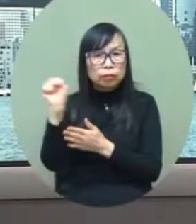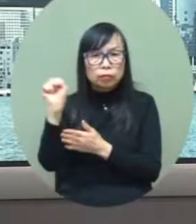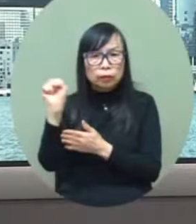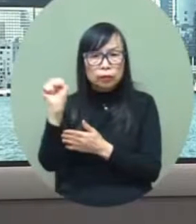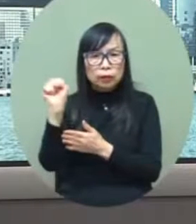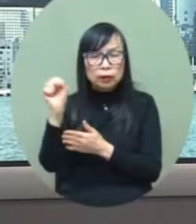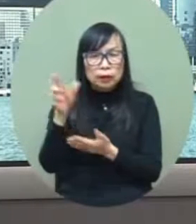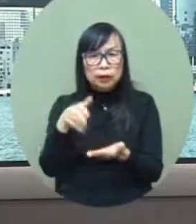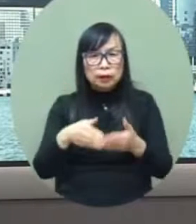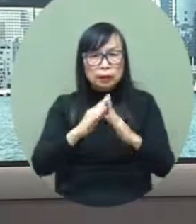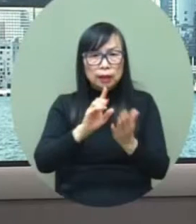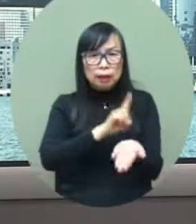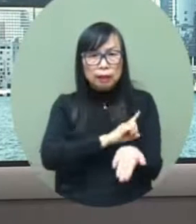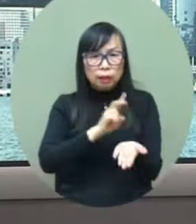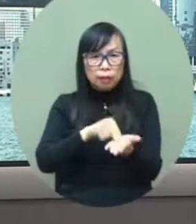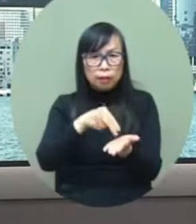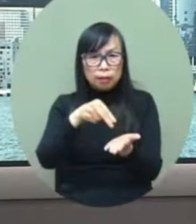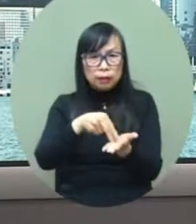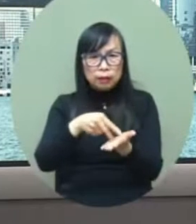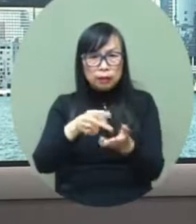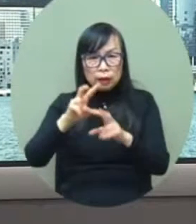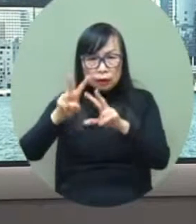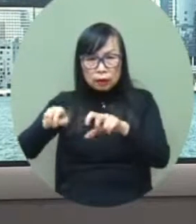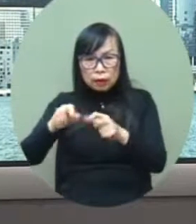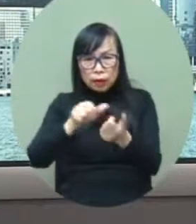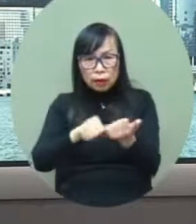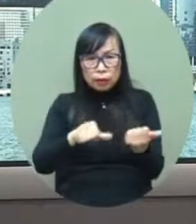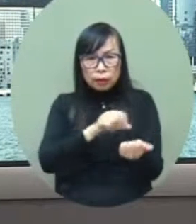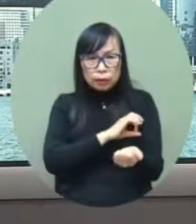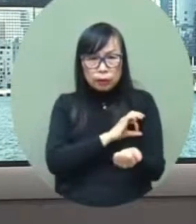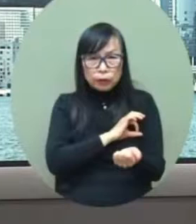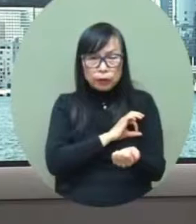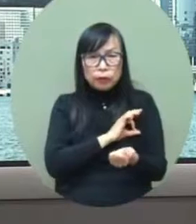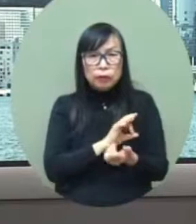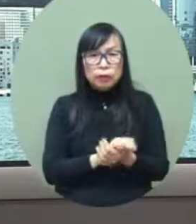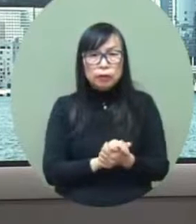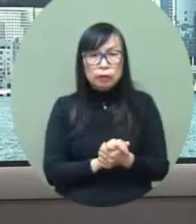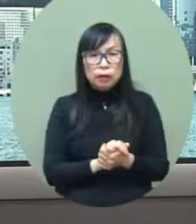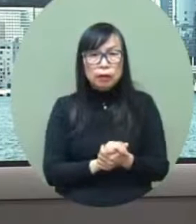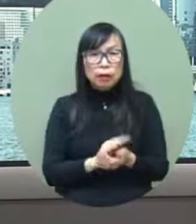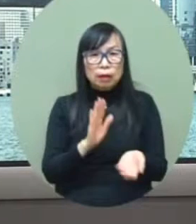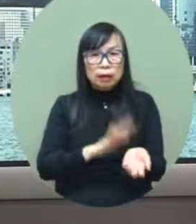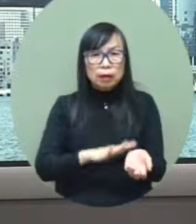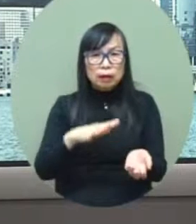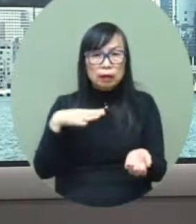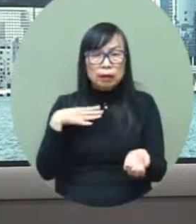as i said i disagree with the idea of setting up a coi